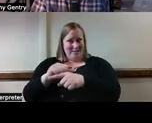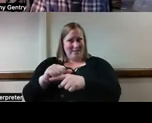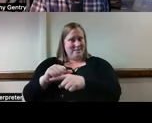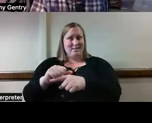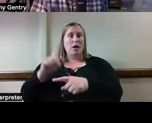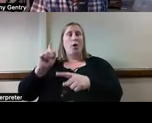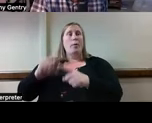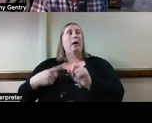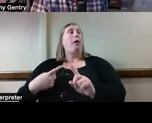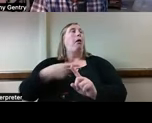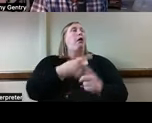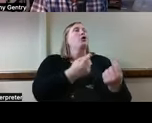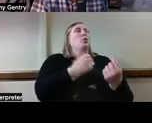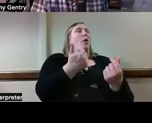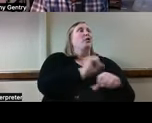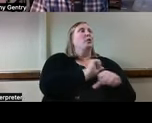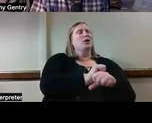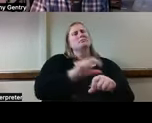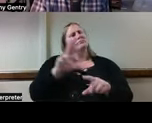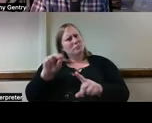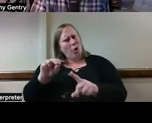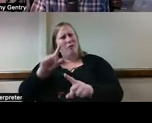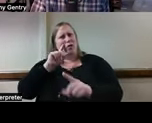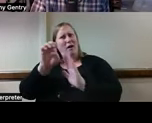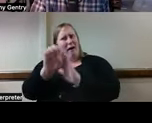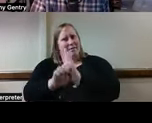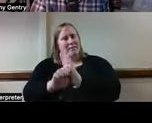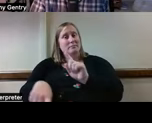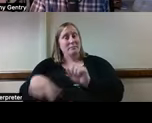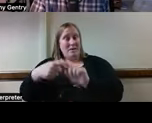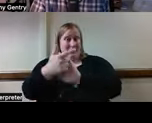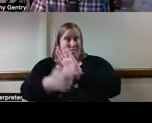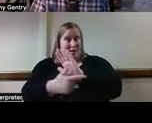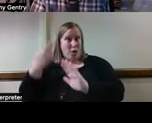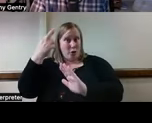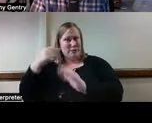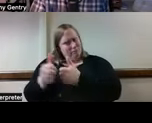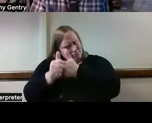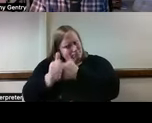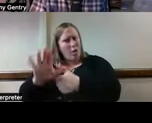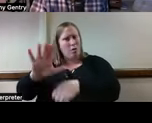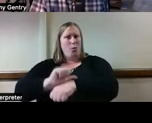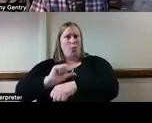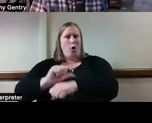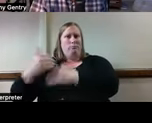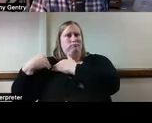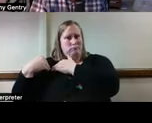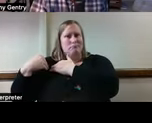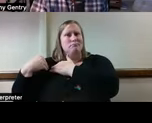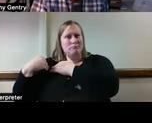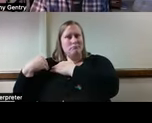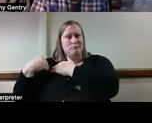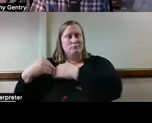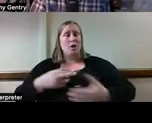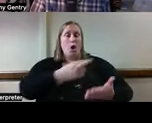lane, not just for ethical reasons, but for legal reasons. In rehab counseling, under their